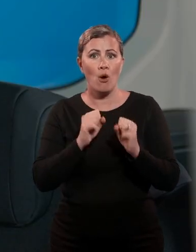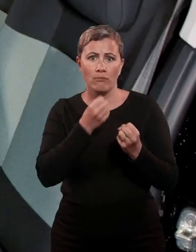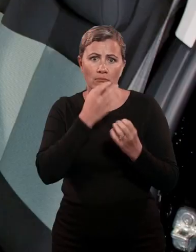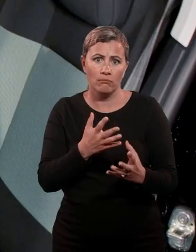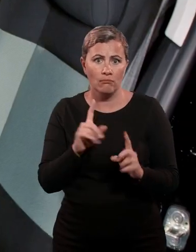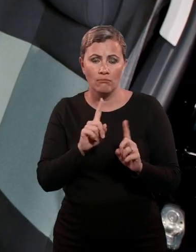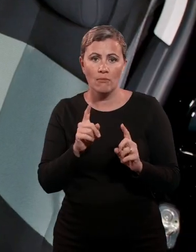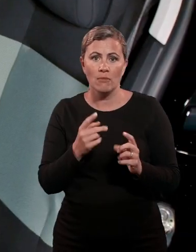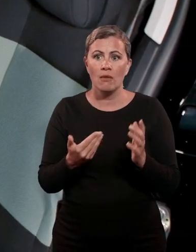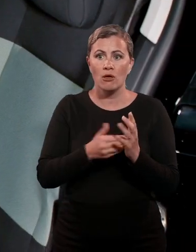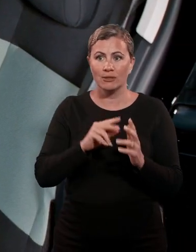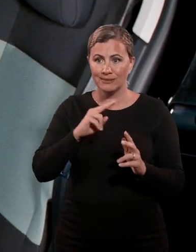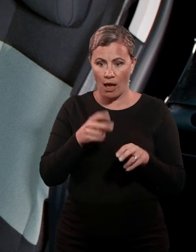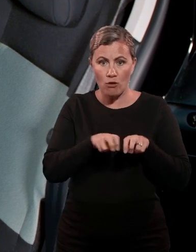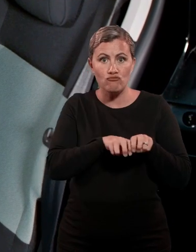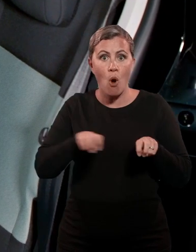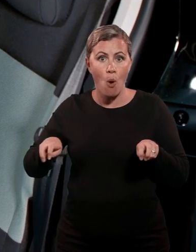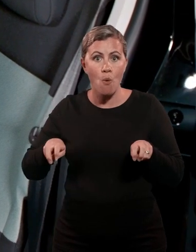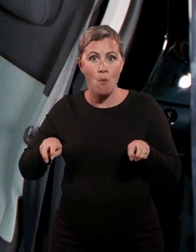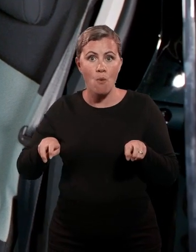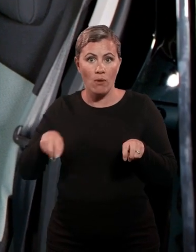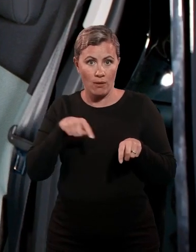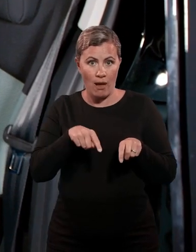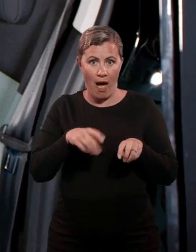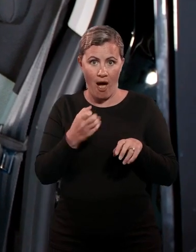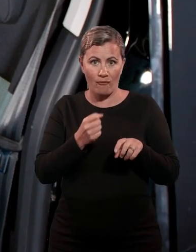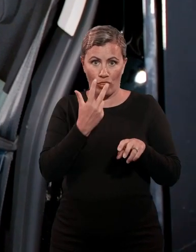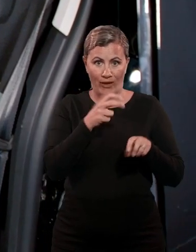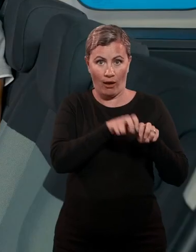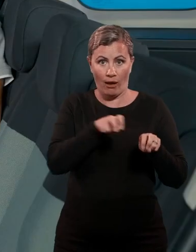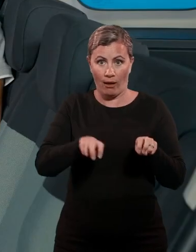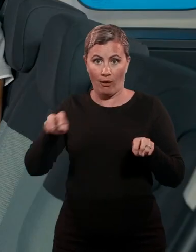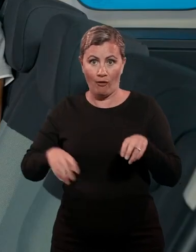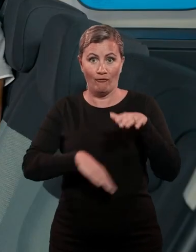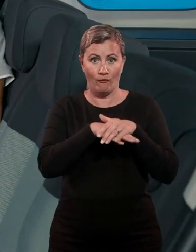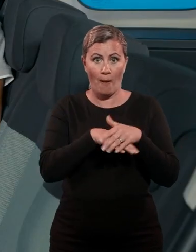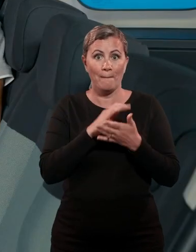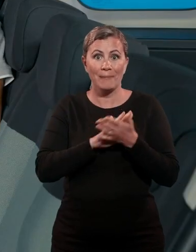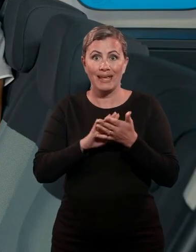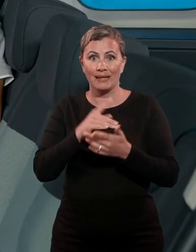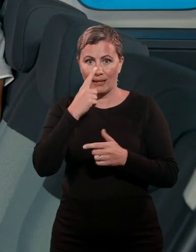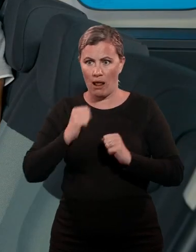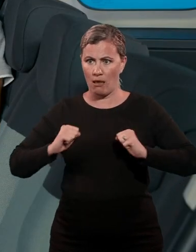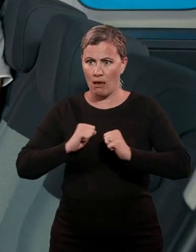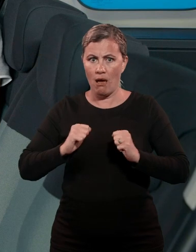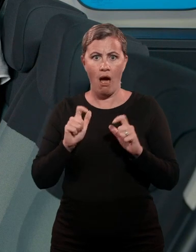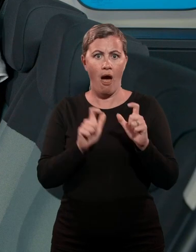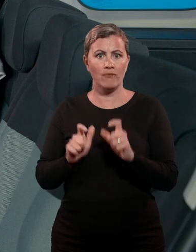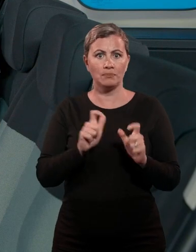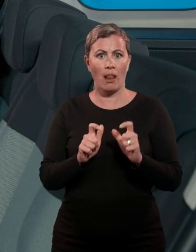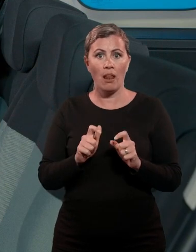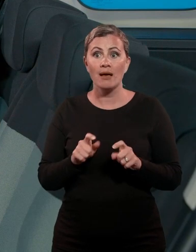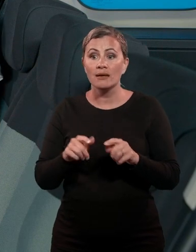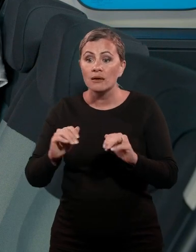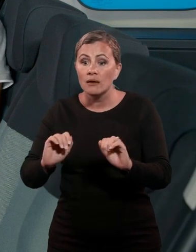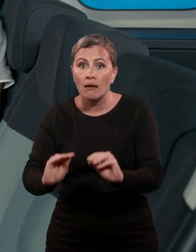second row of seats on all versions feature three full-size seats, meaning maximum comfort for all rear passengers. Tray